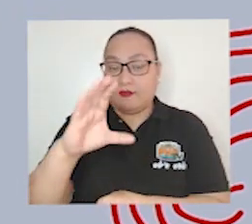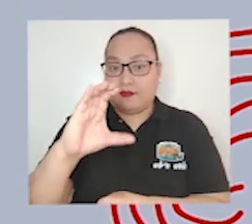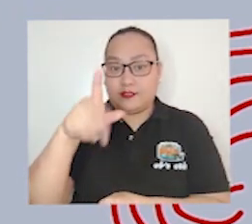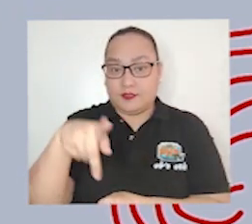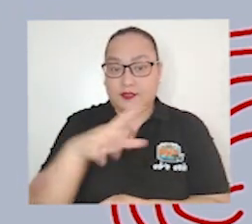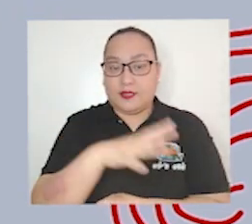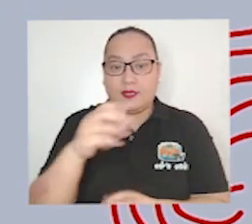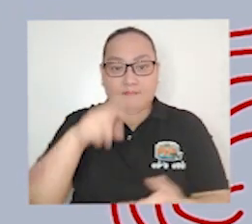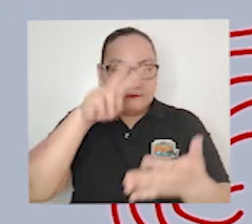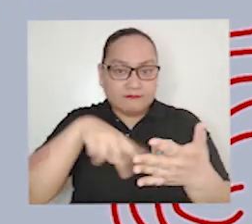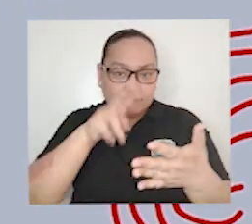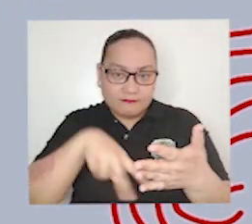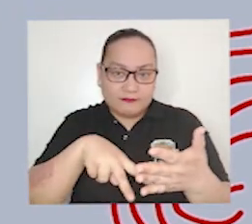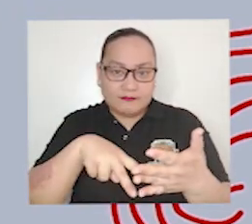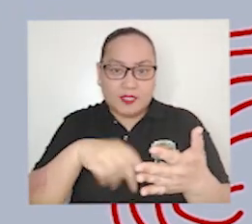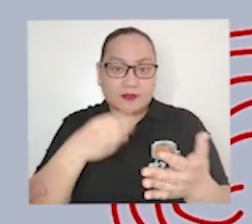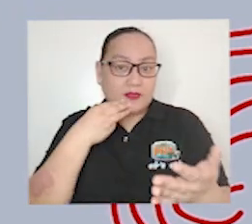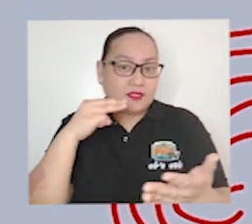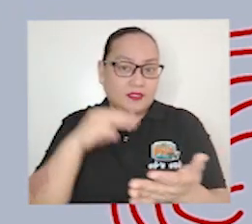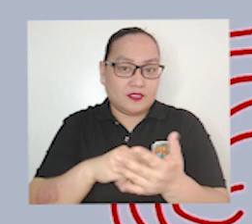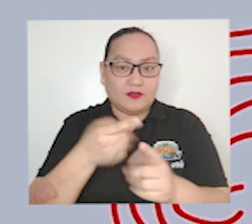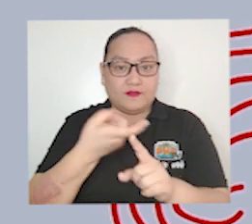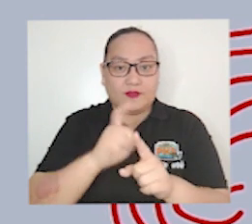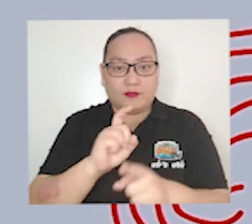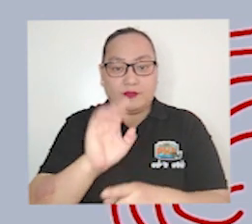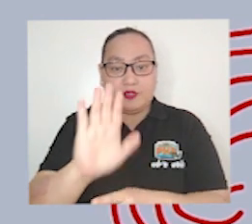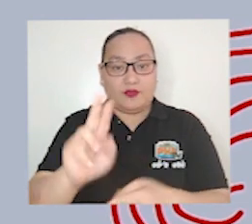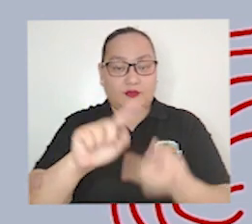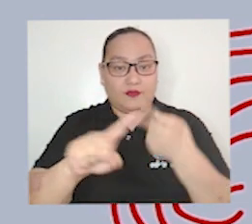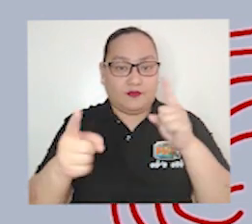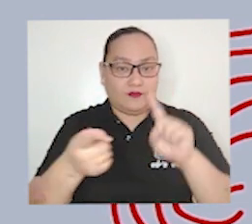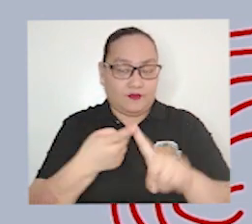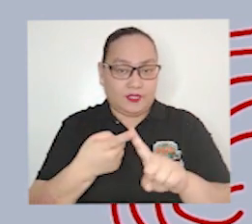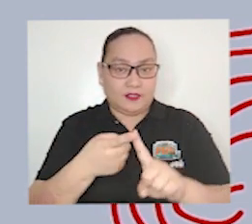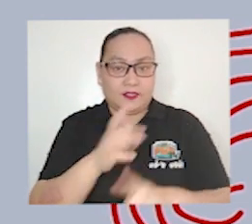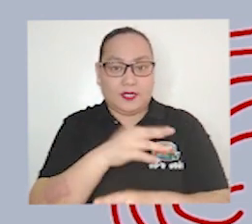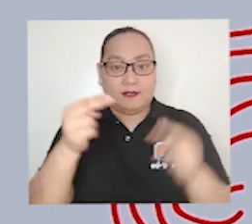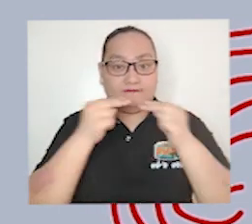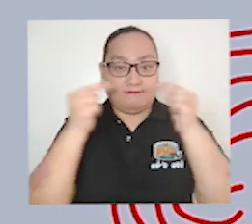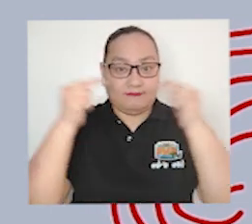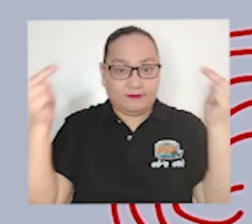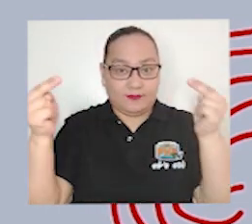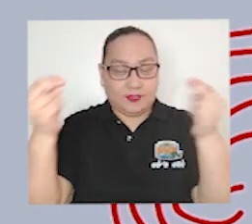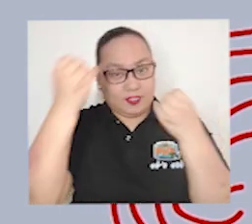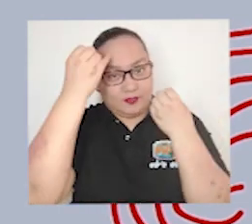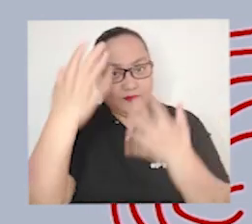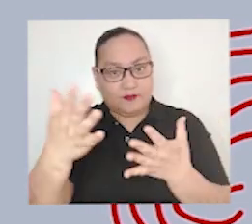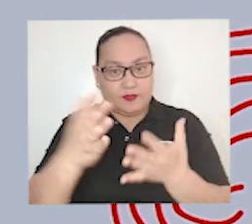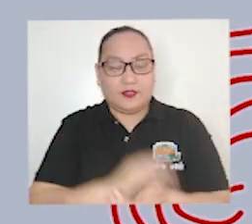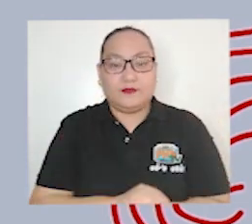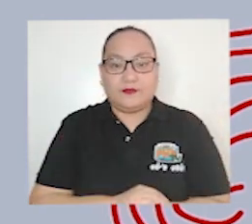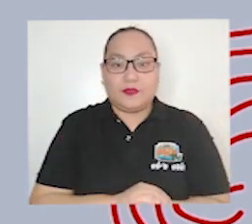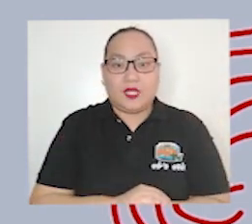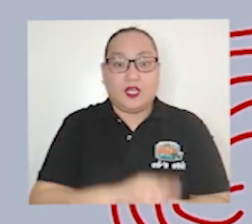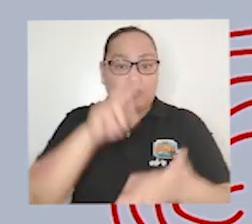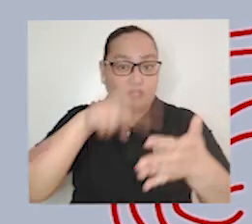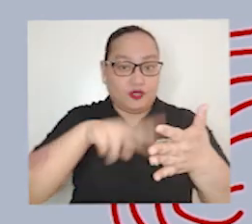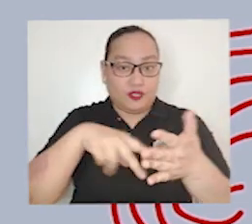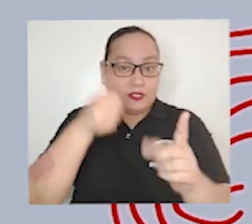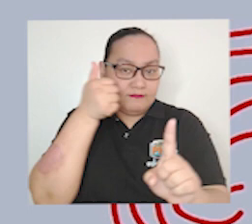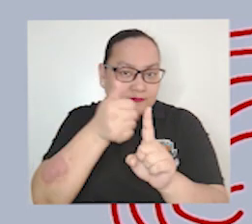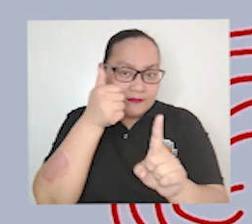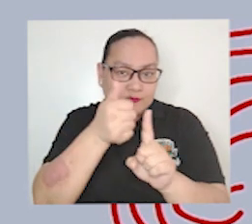messages from your friends including news information they send you so you read the news